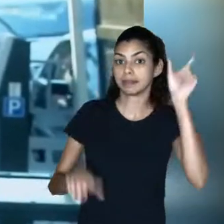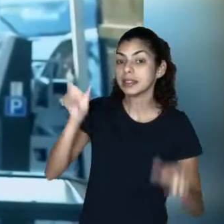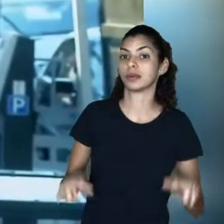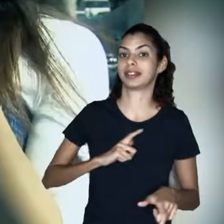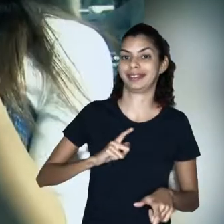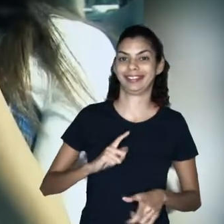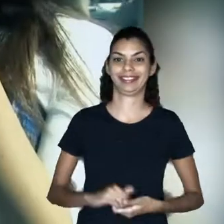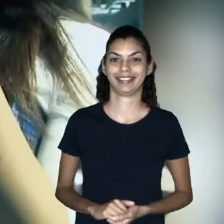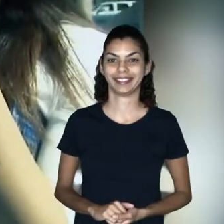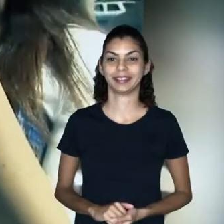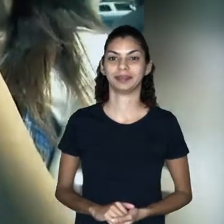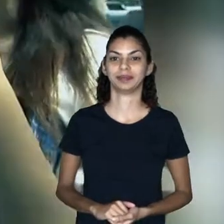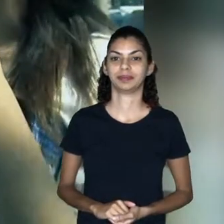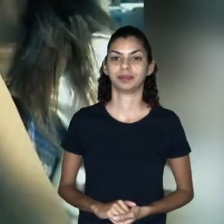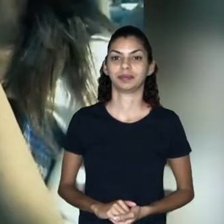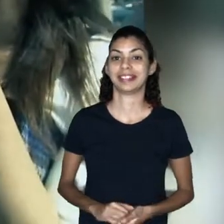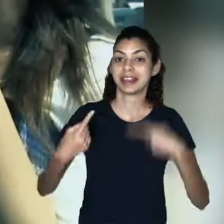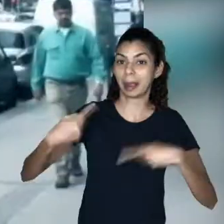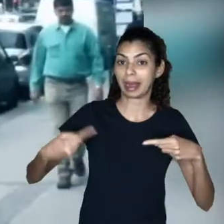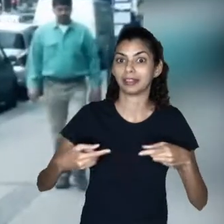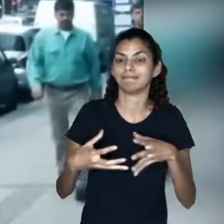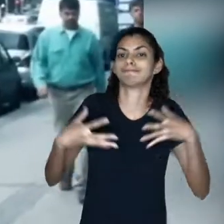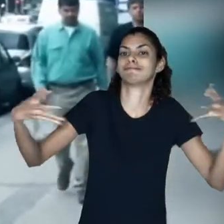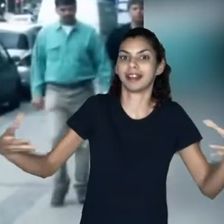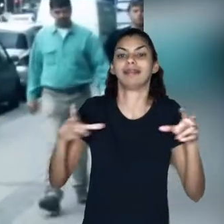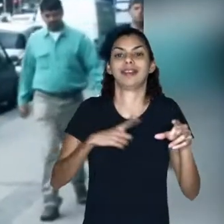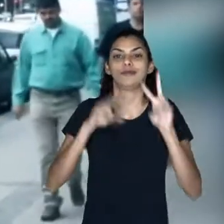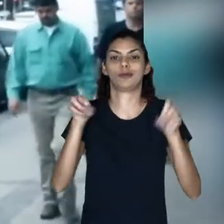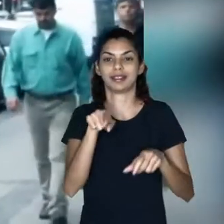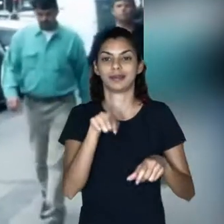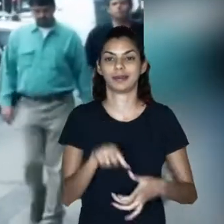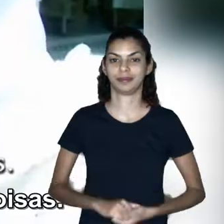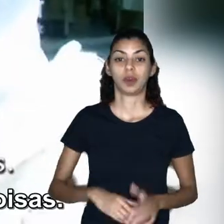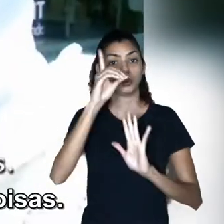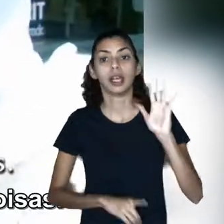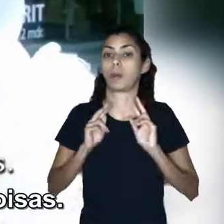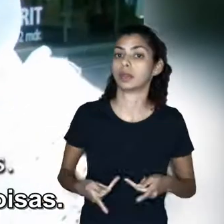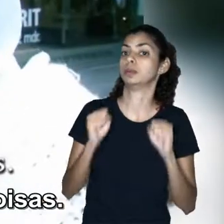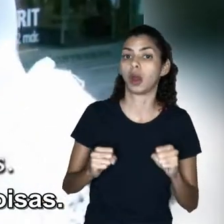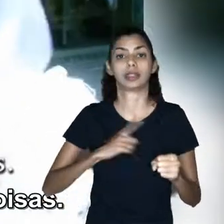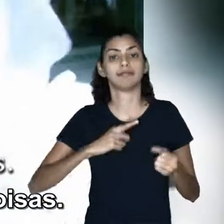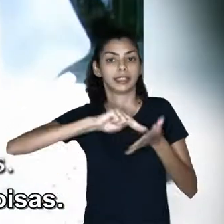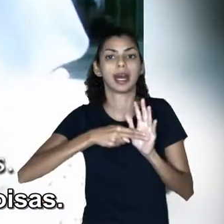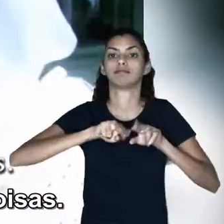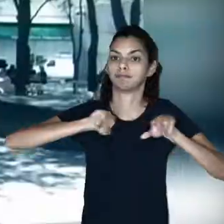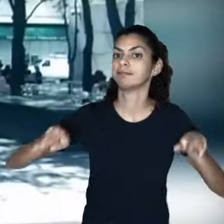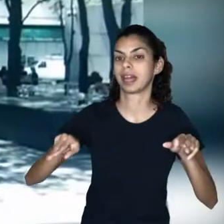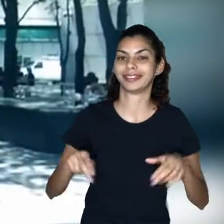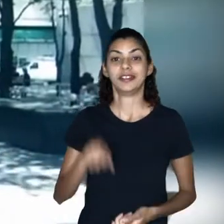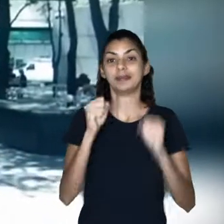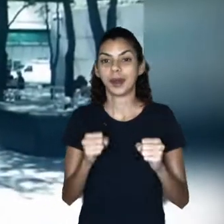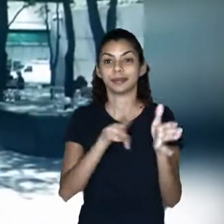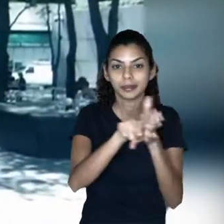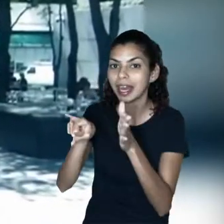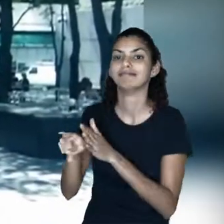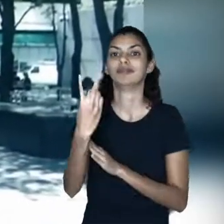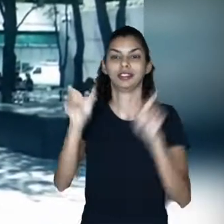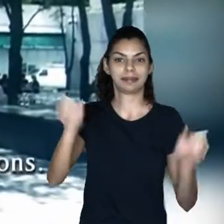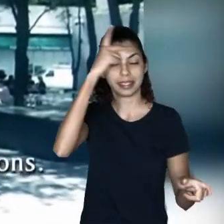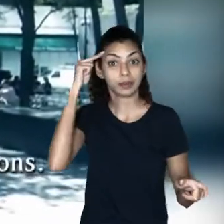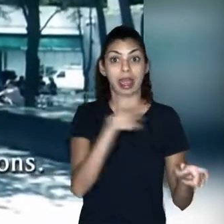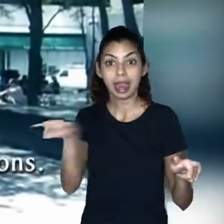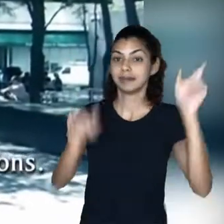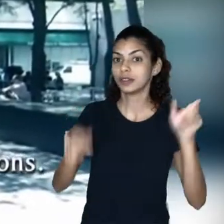humans have. Oh, that's a very large debate. It's a very debate. You can ask 20